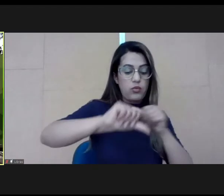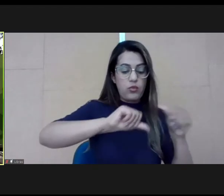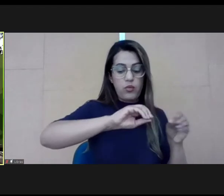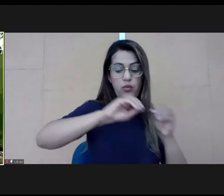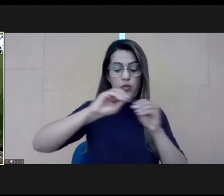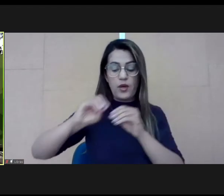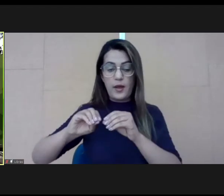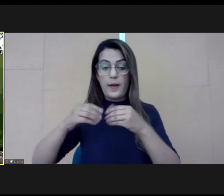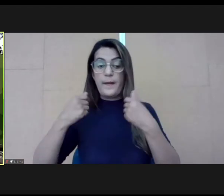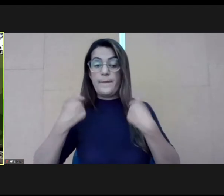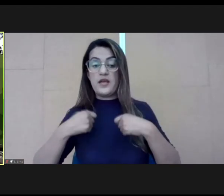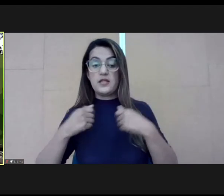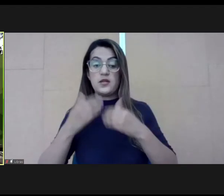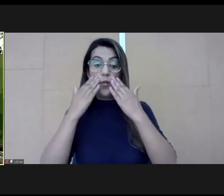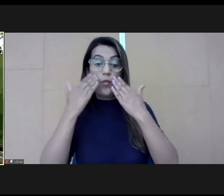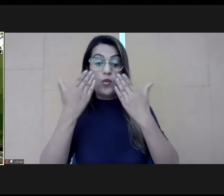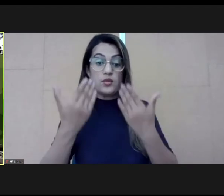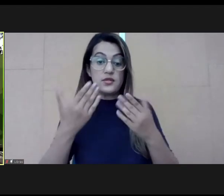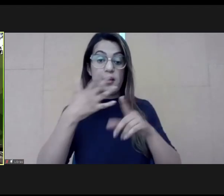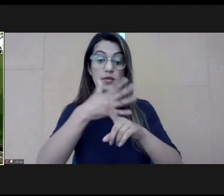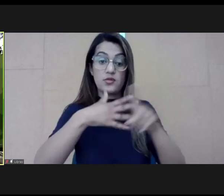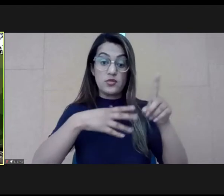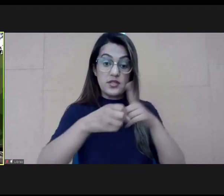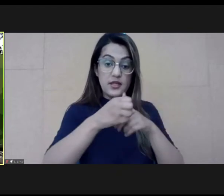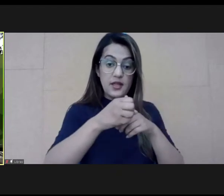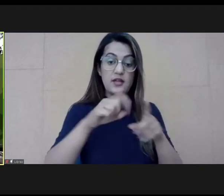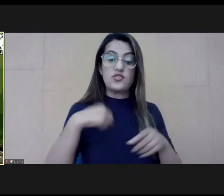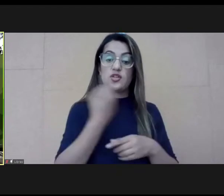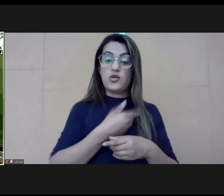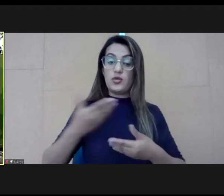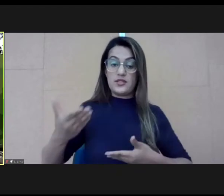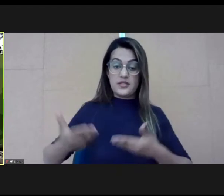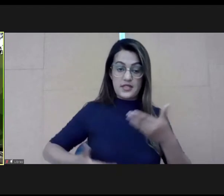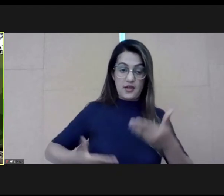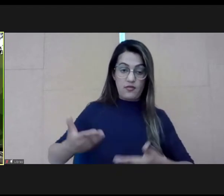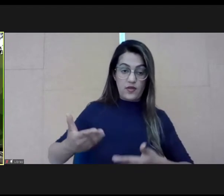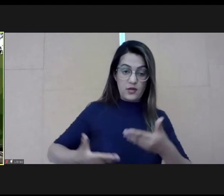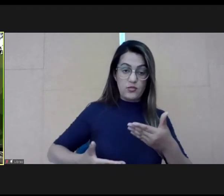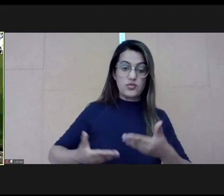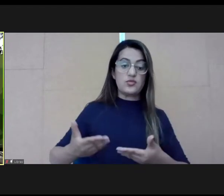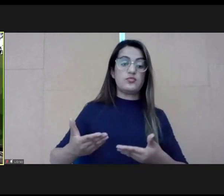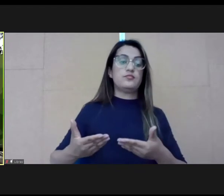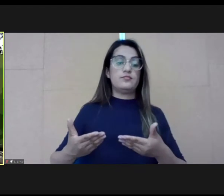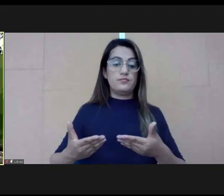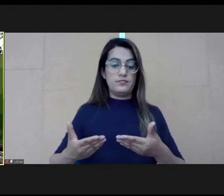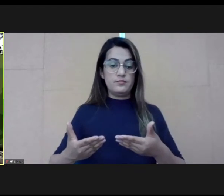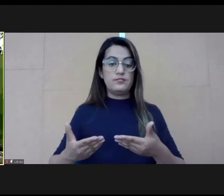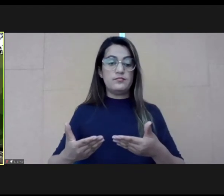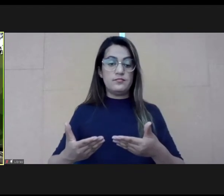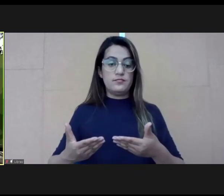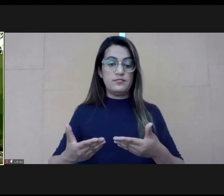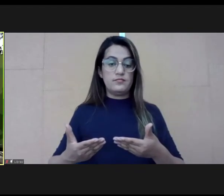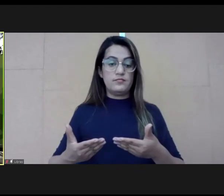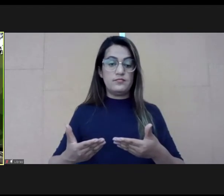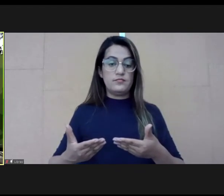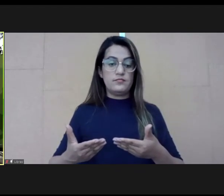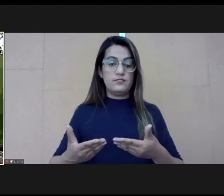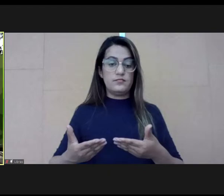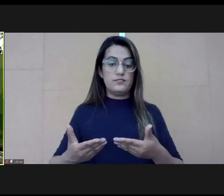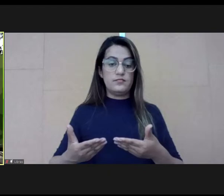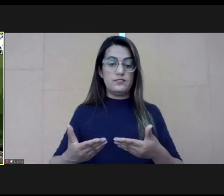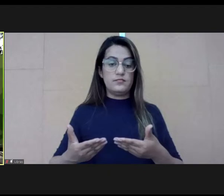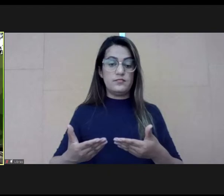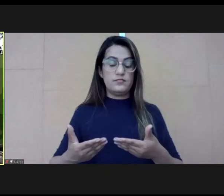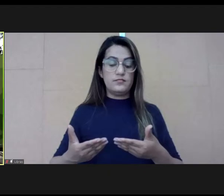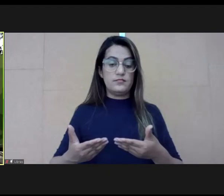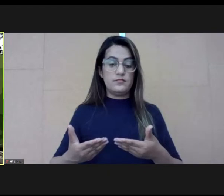serve, and also reaching out to the unconventional folks to try to figure out where some